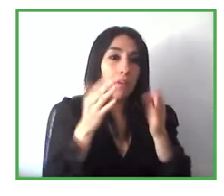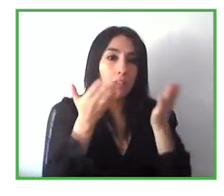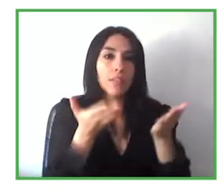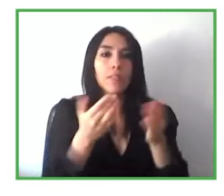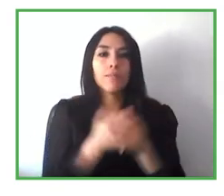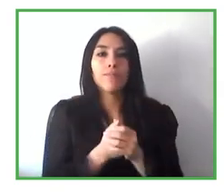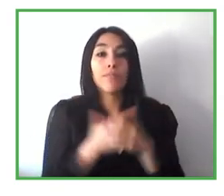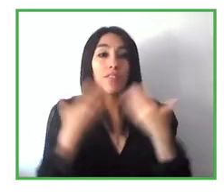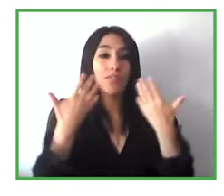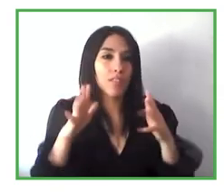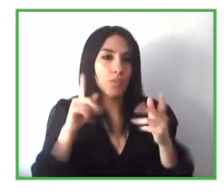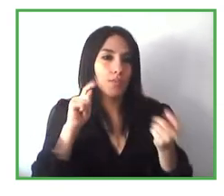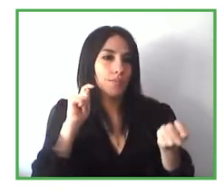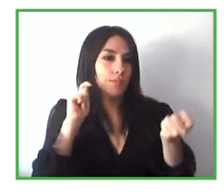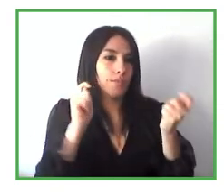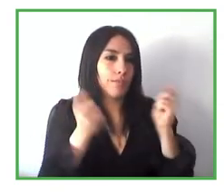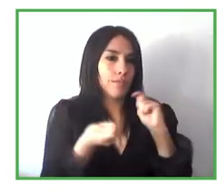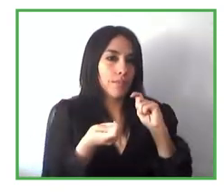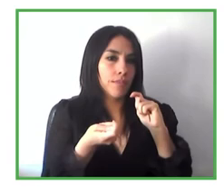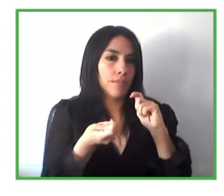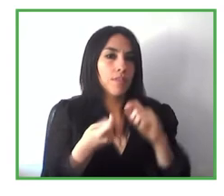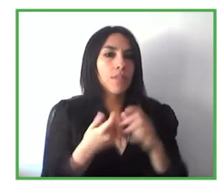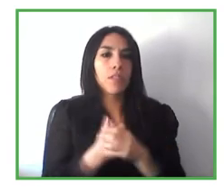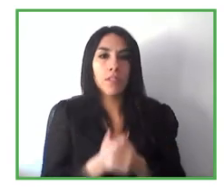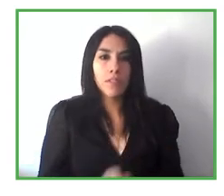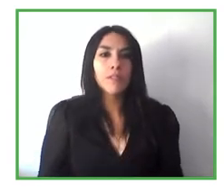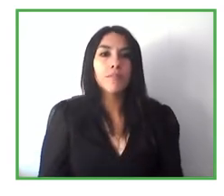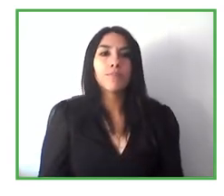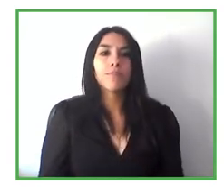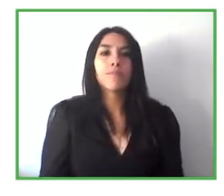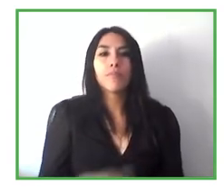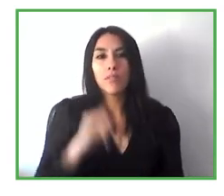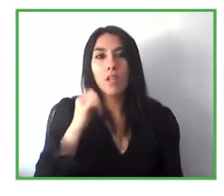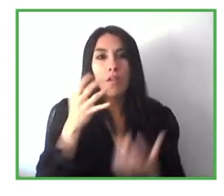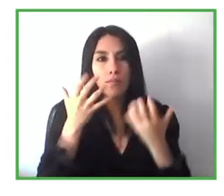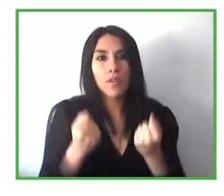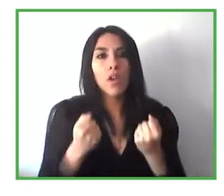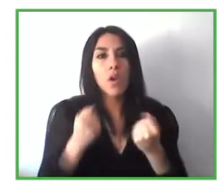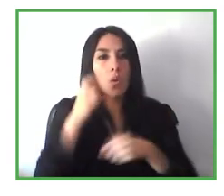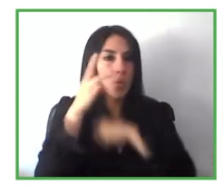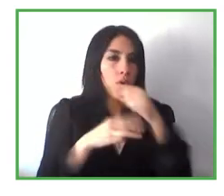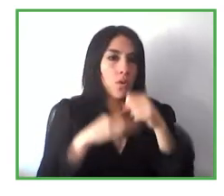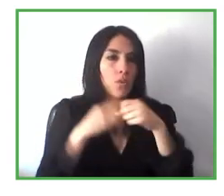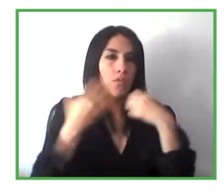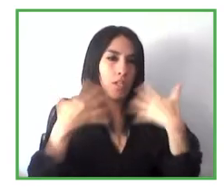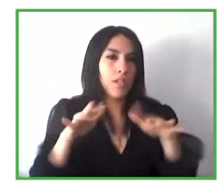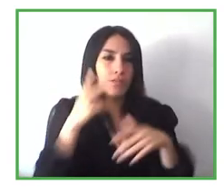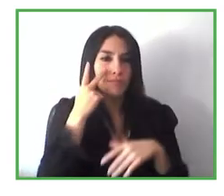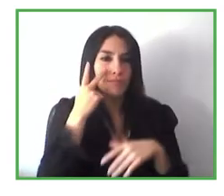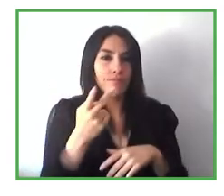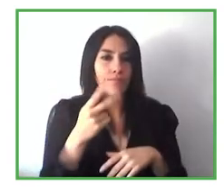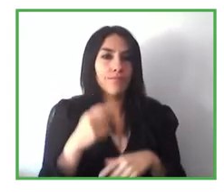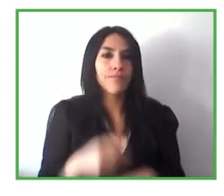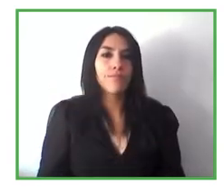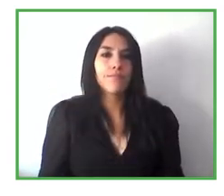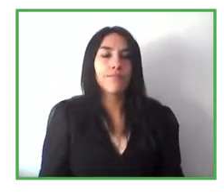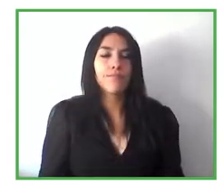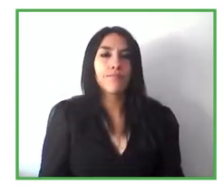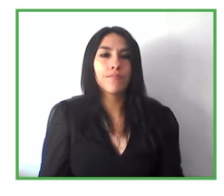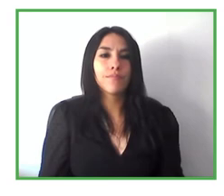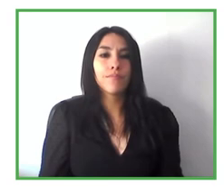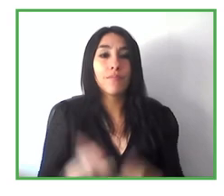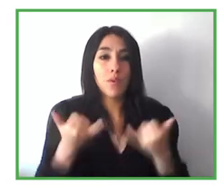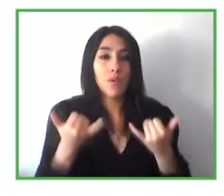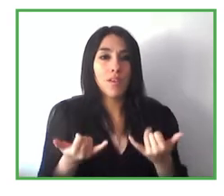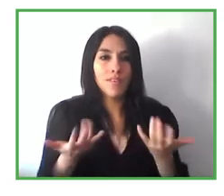It is a big change of paradigm. This is something that happens a lot in the digital world, but that in the physical world, it does not happen